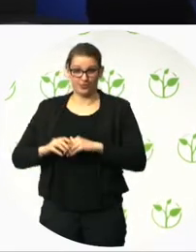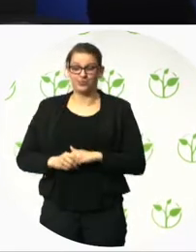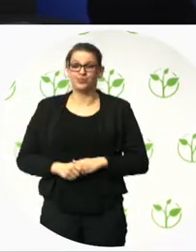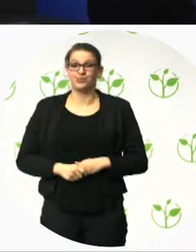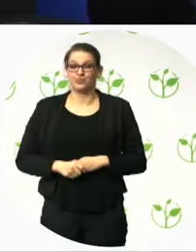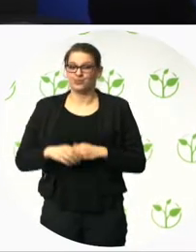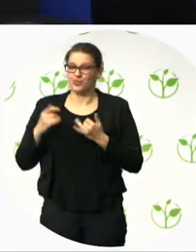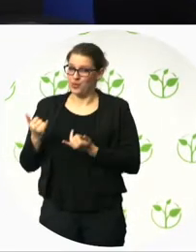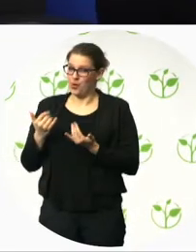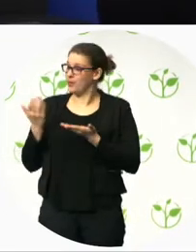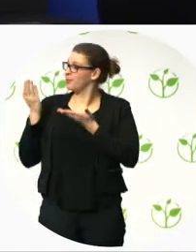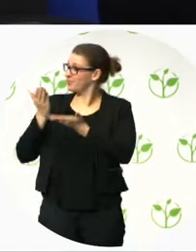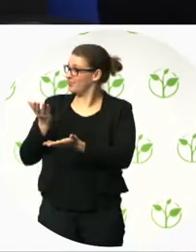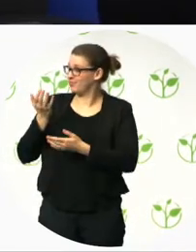to you, Roger.